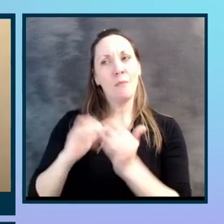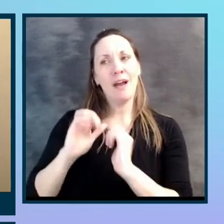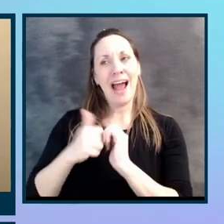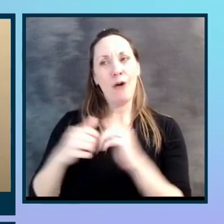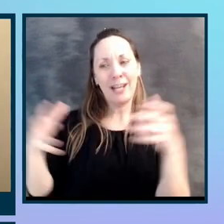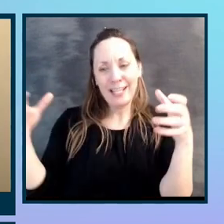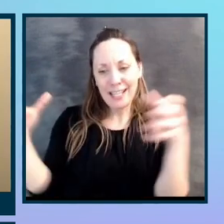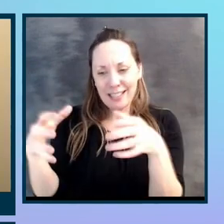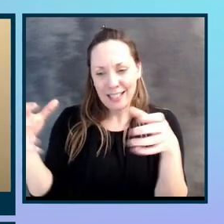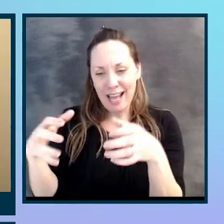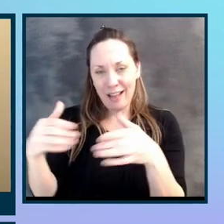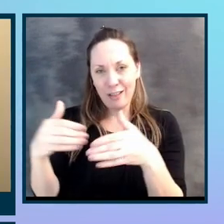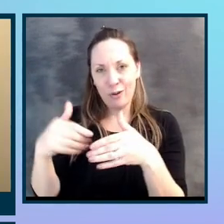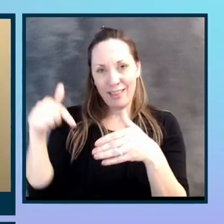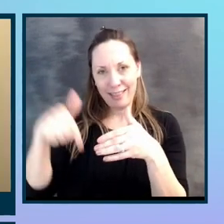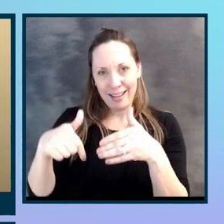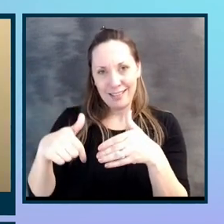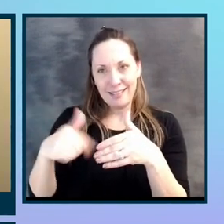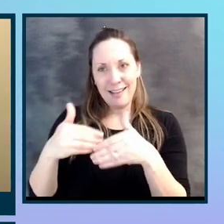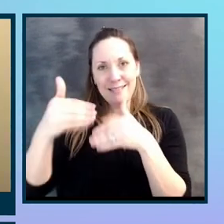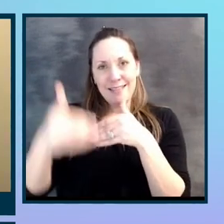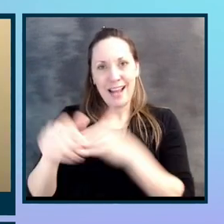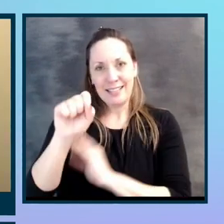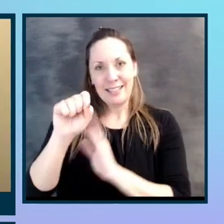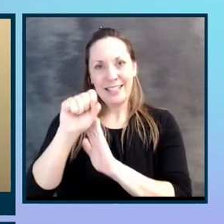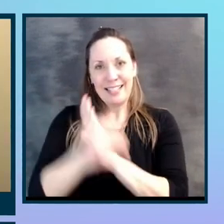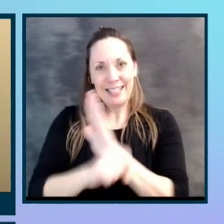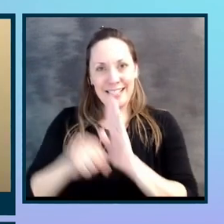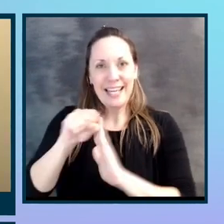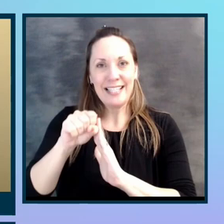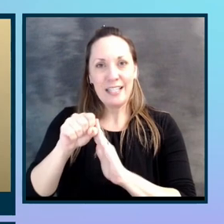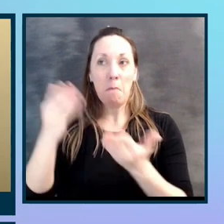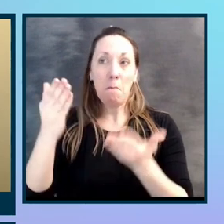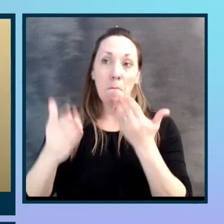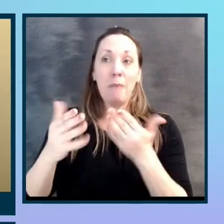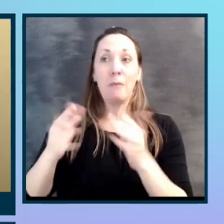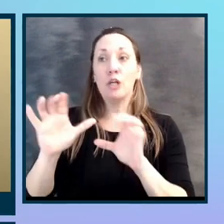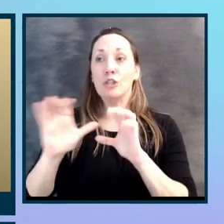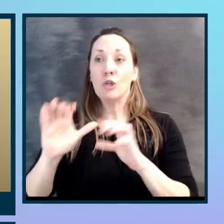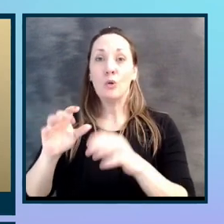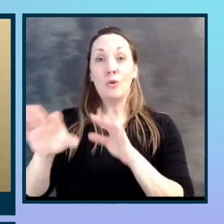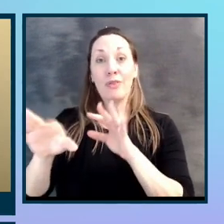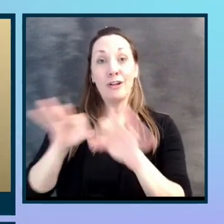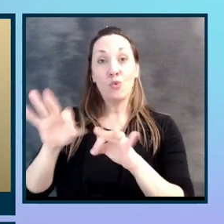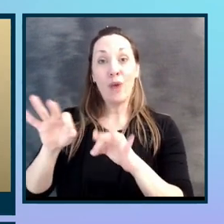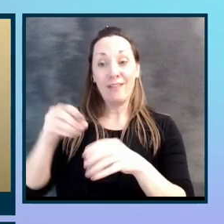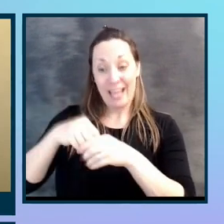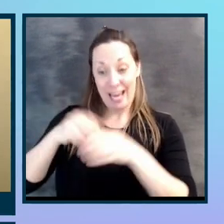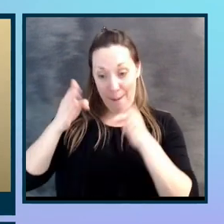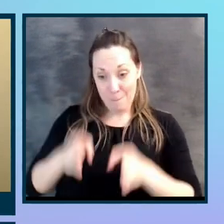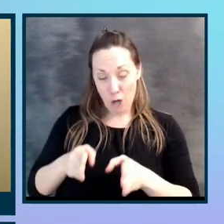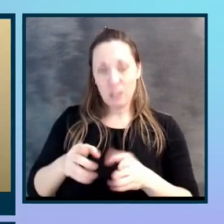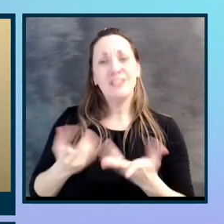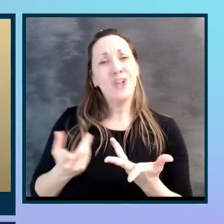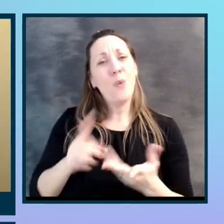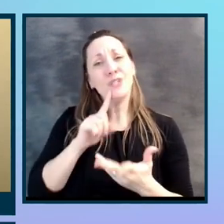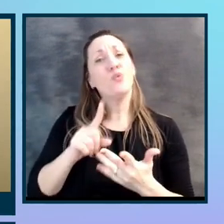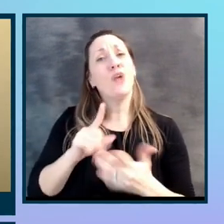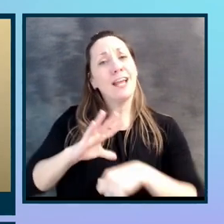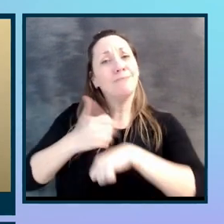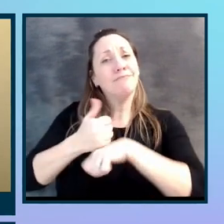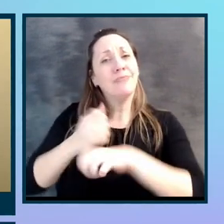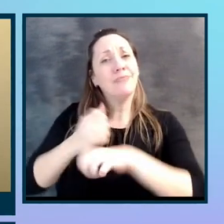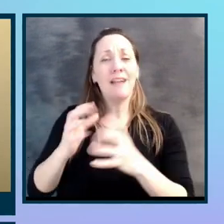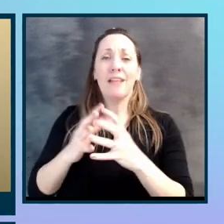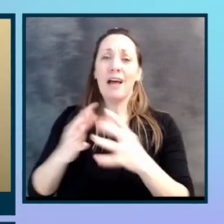season somewhere to possibly do the draft in person again. So it's created a lot of friendships between people in the league as well,